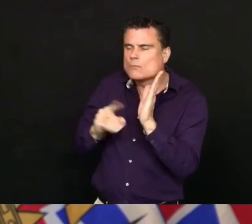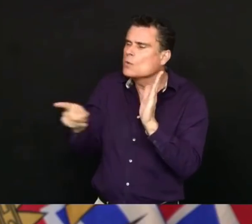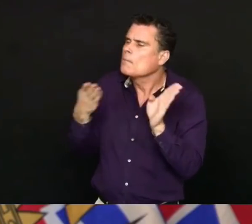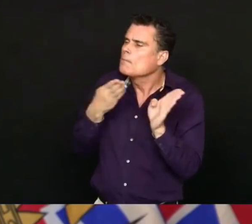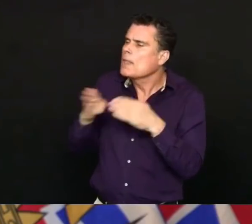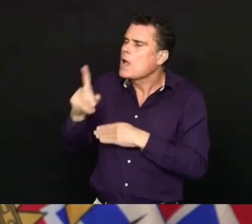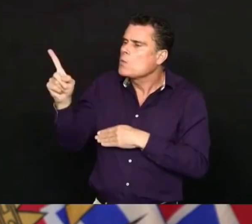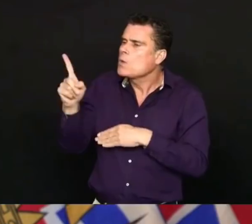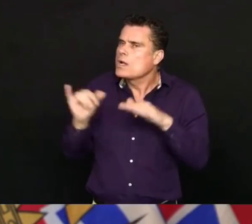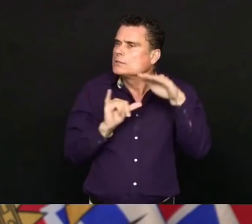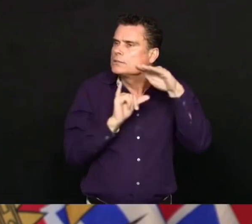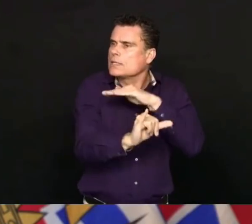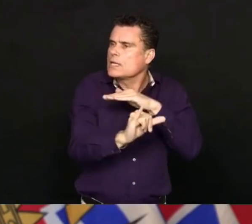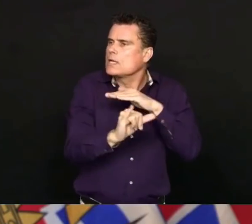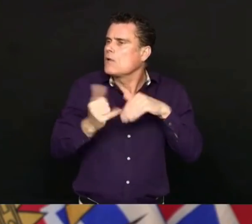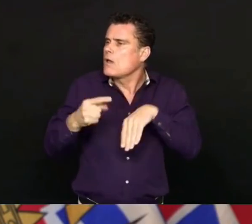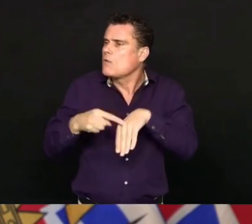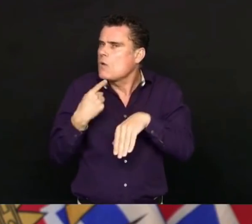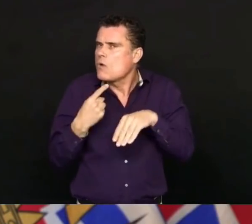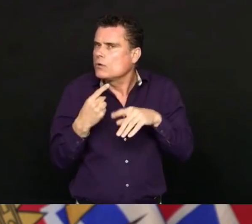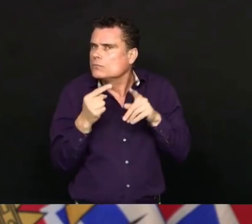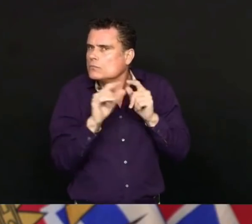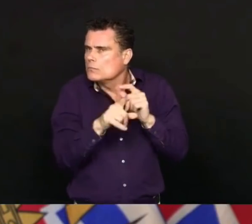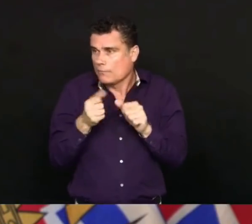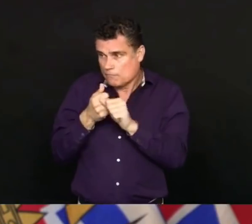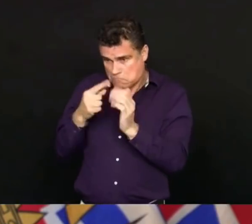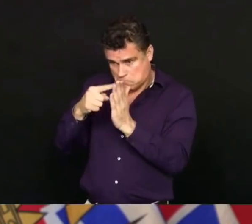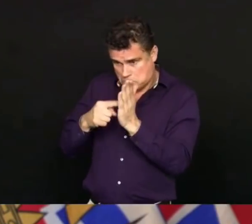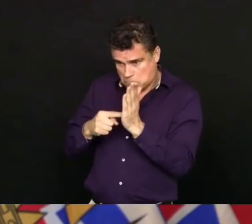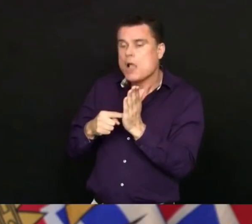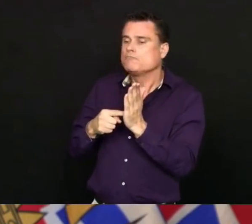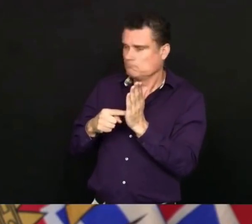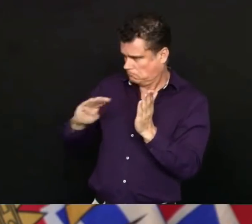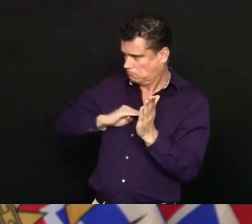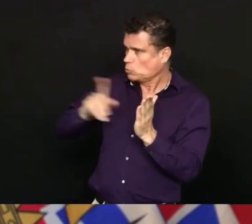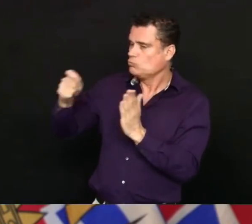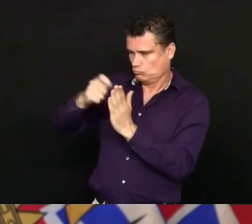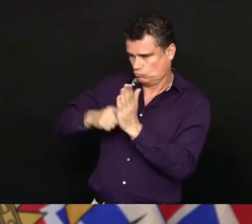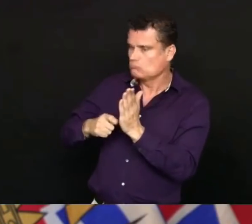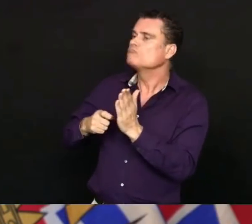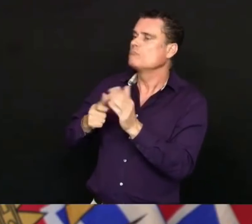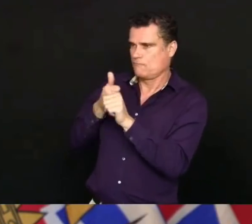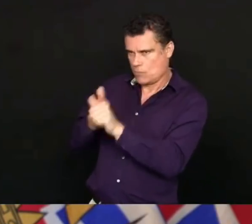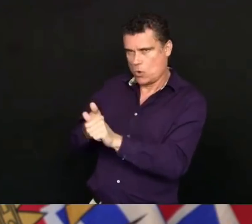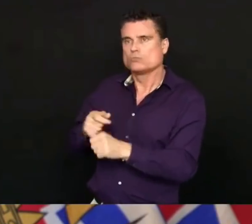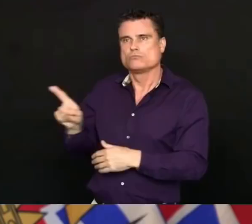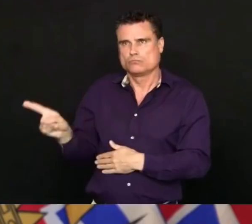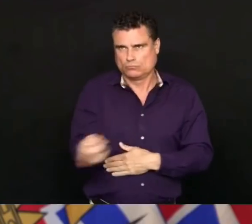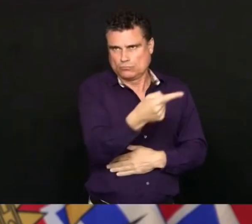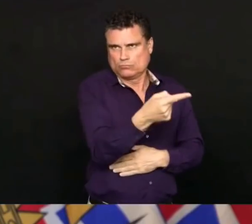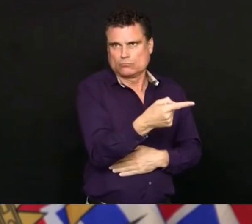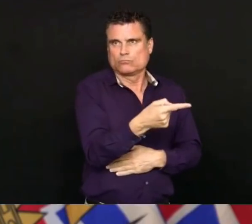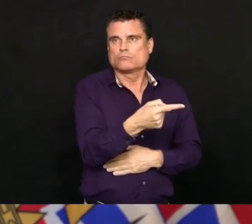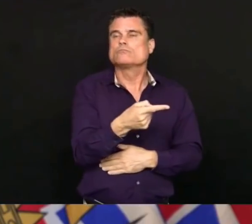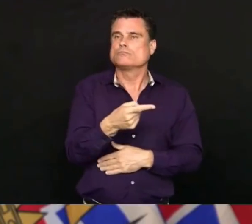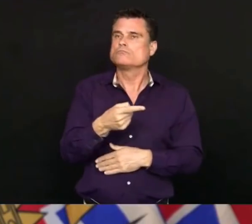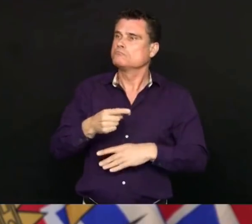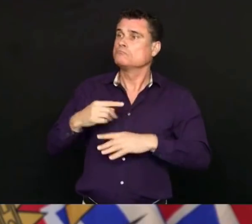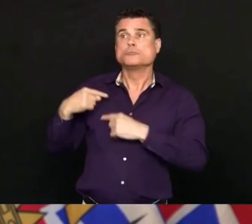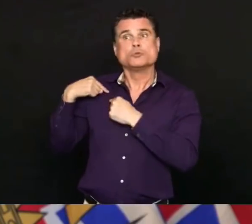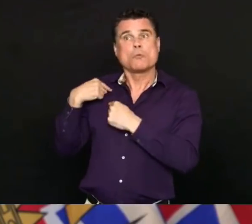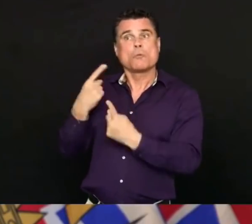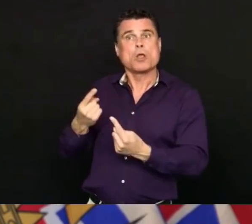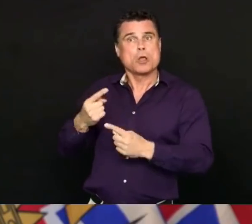really pleased with the initiative, and my thanks go out to the many people who are involved with supporting this.